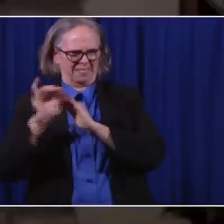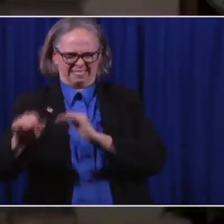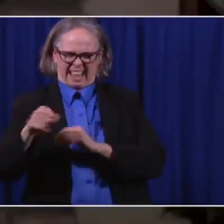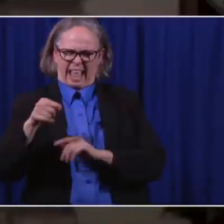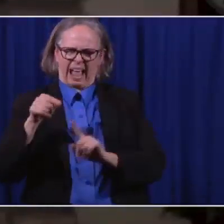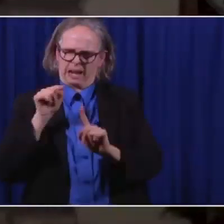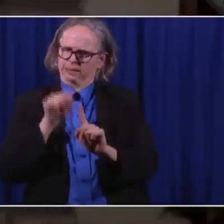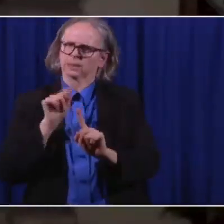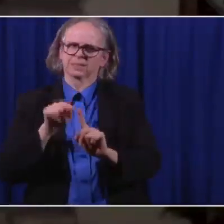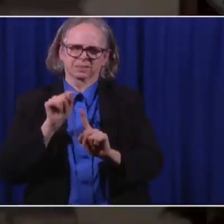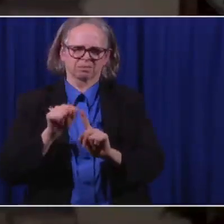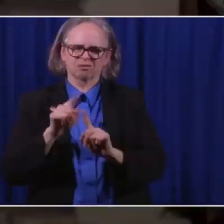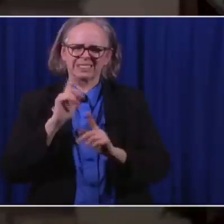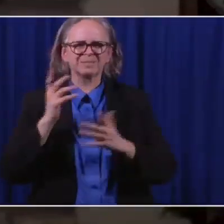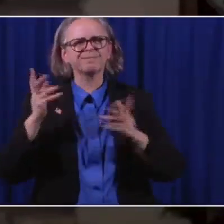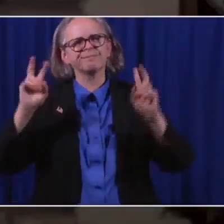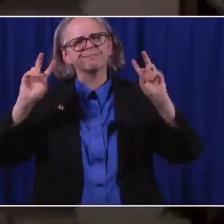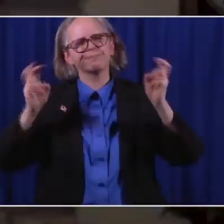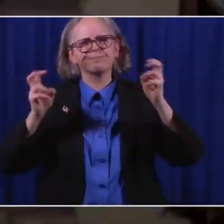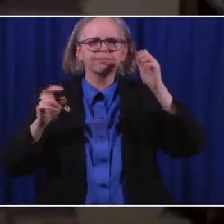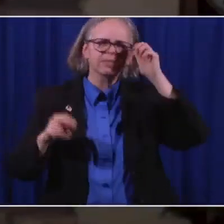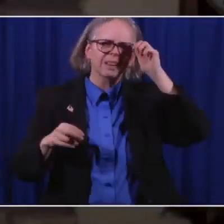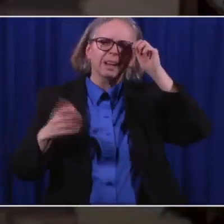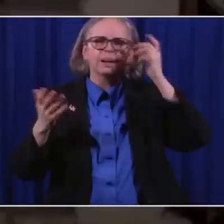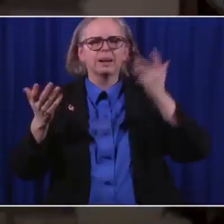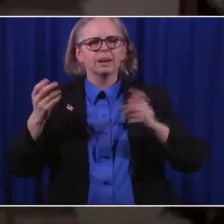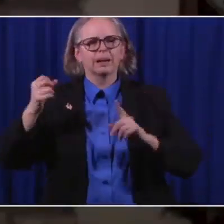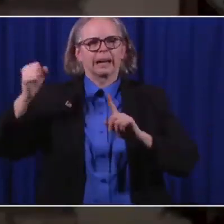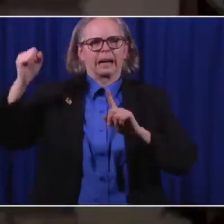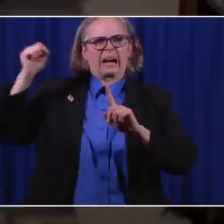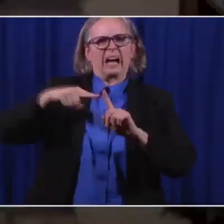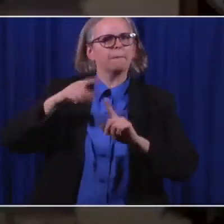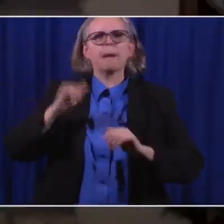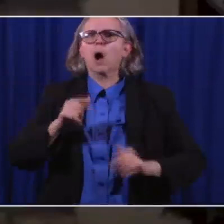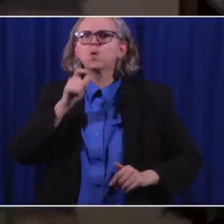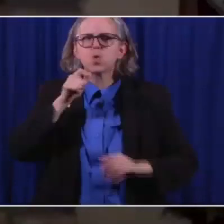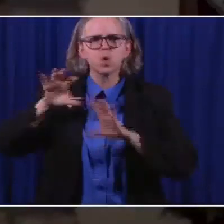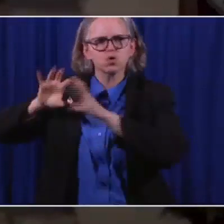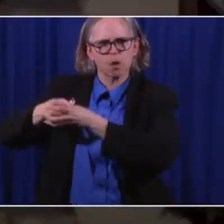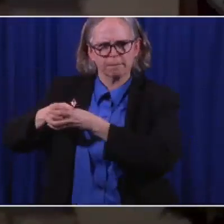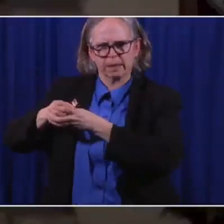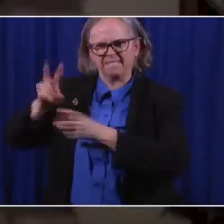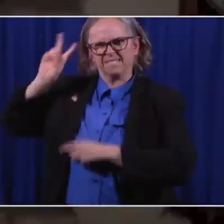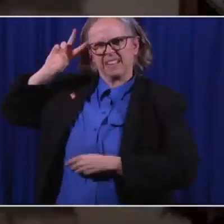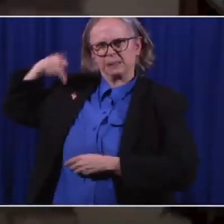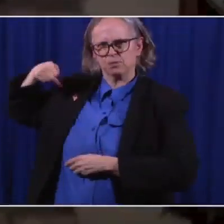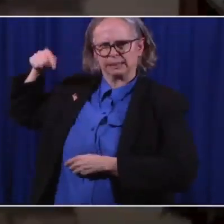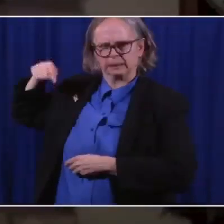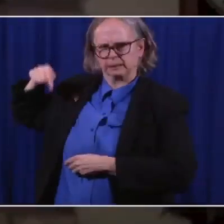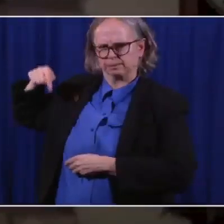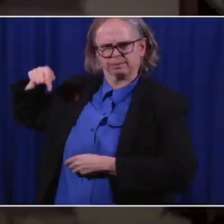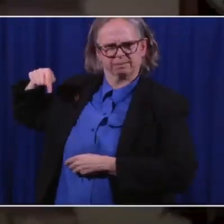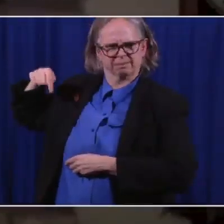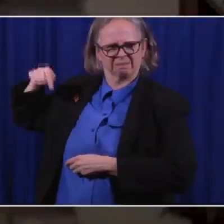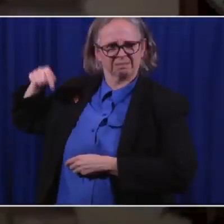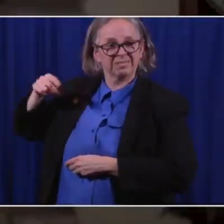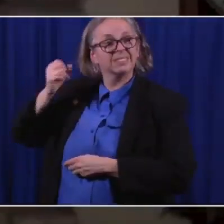is really activated, one way it's activated, by the vice president. And when this was written,